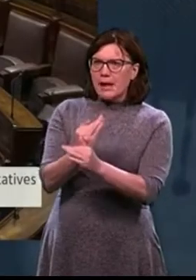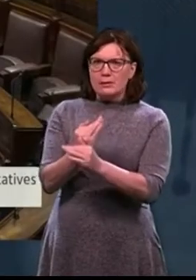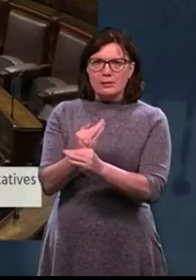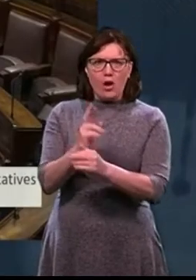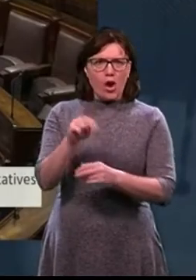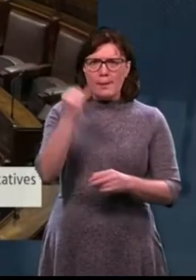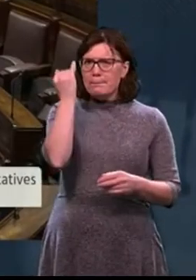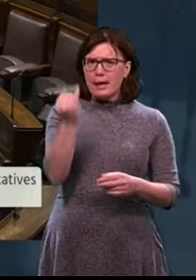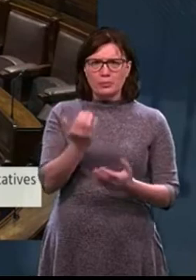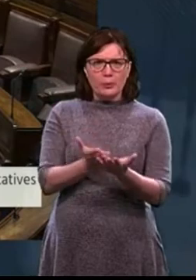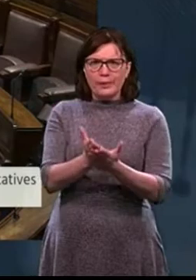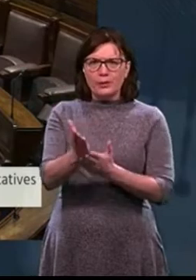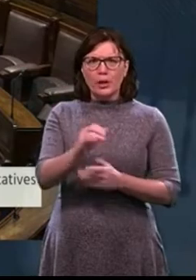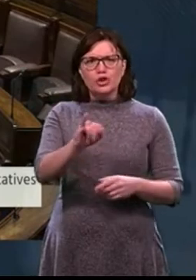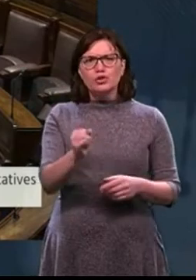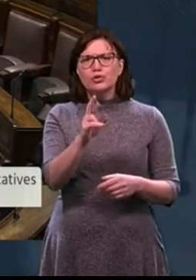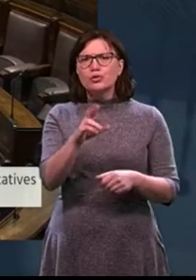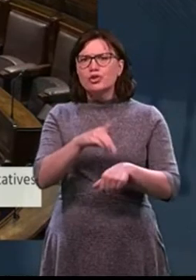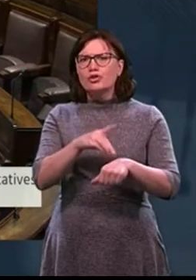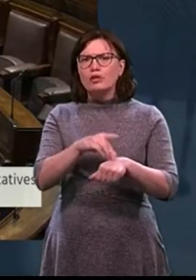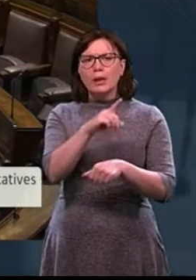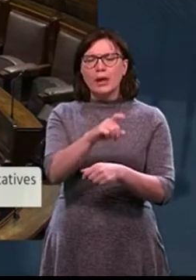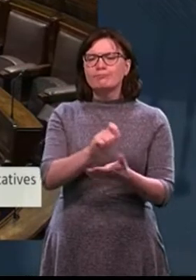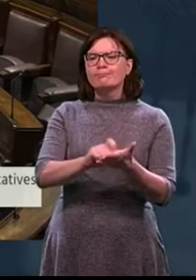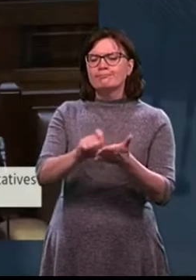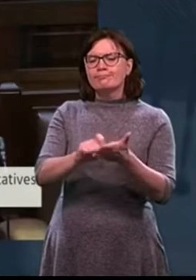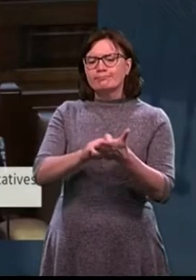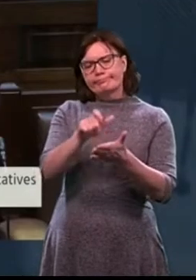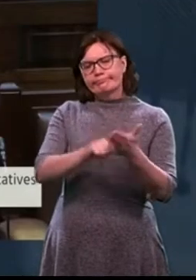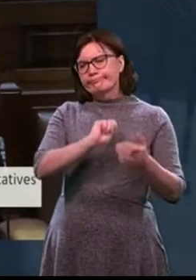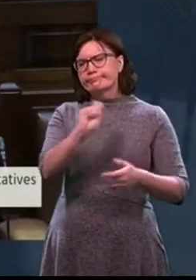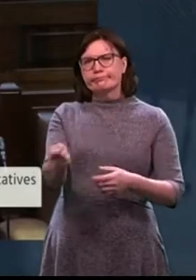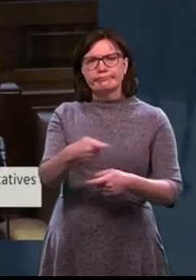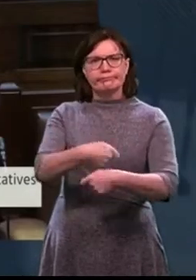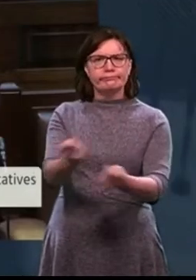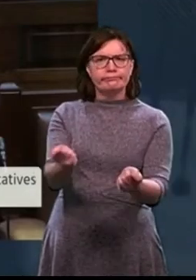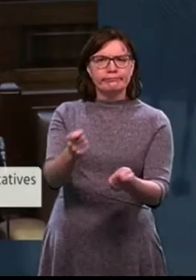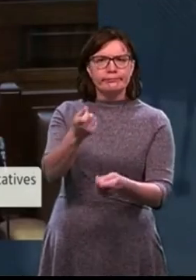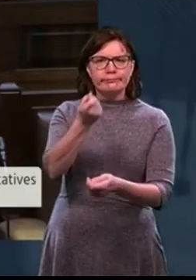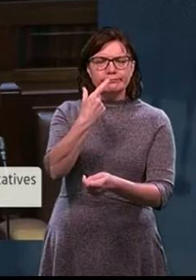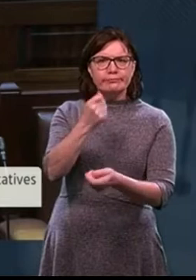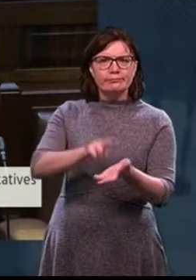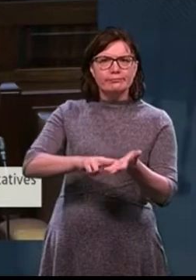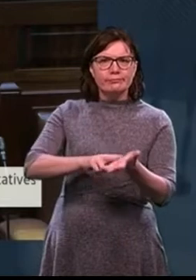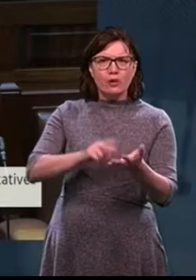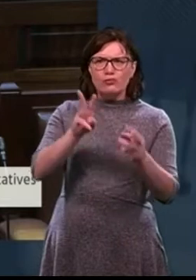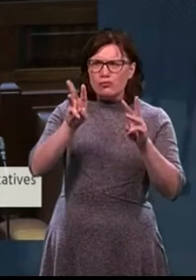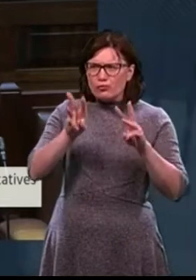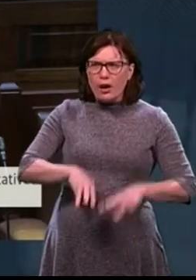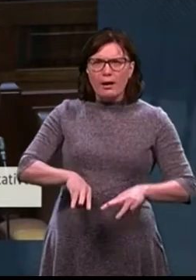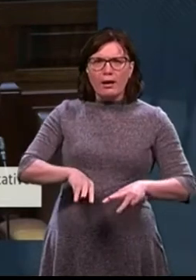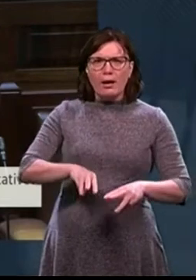While this junior doctor's prescribing practices, the inappropriate use of combination of drugs, including